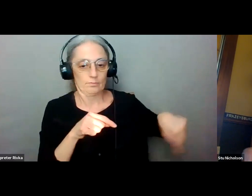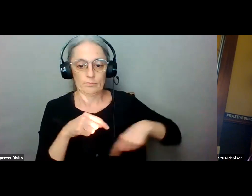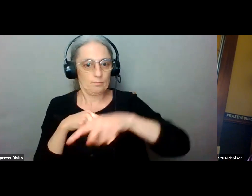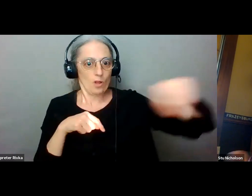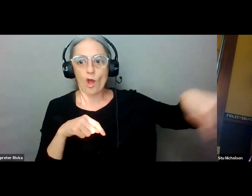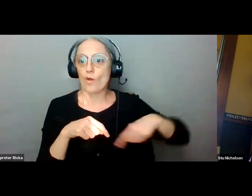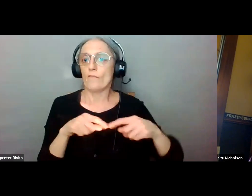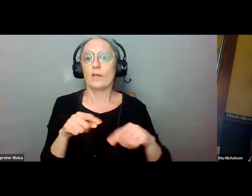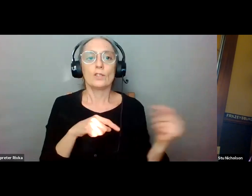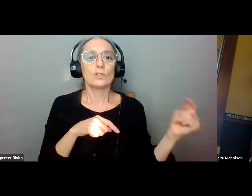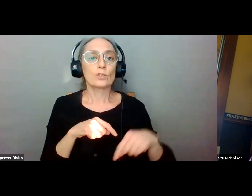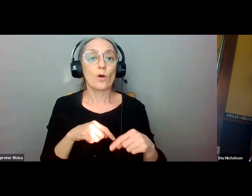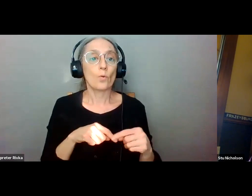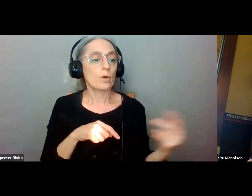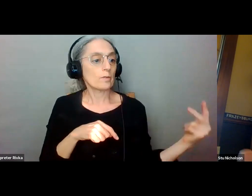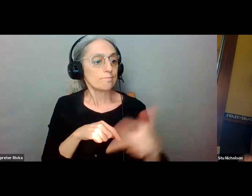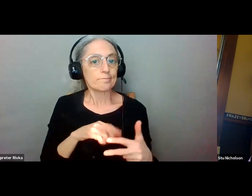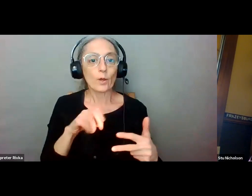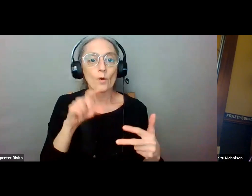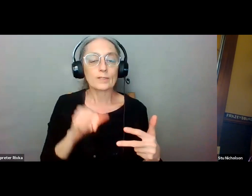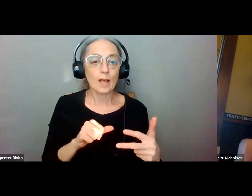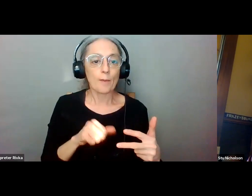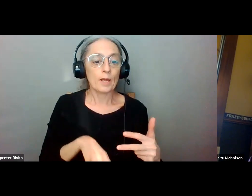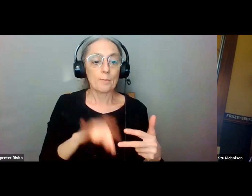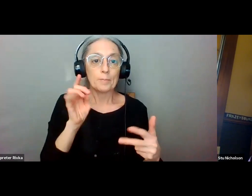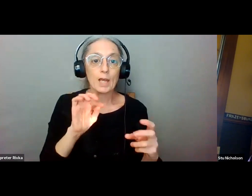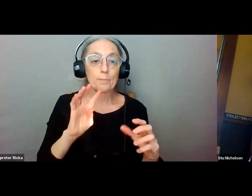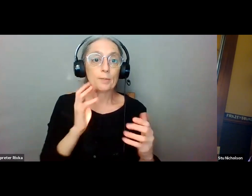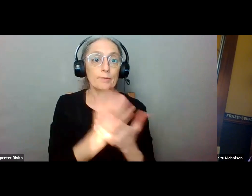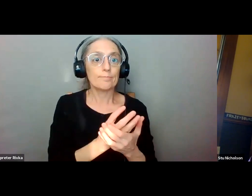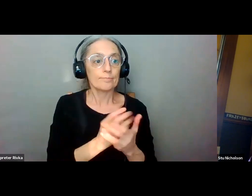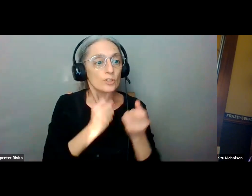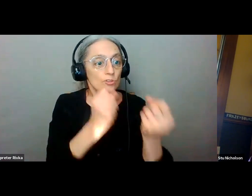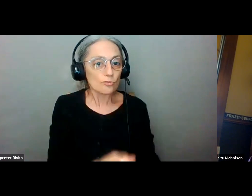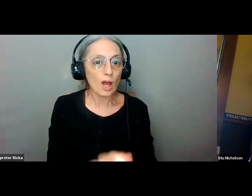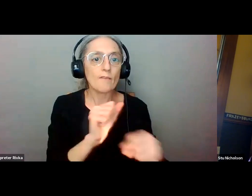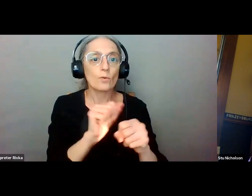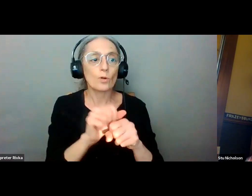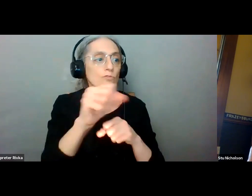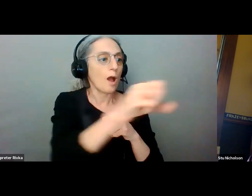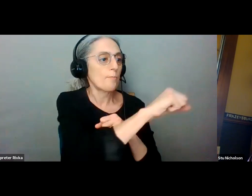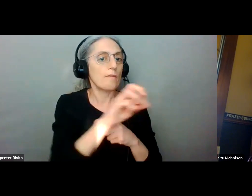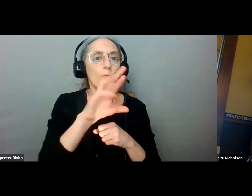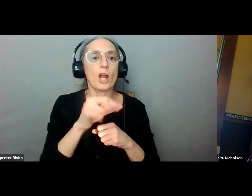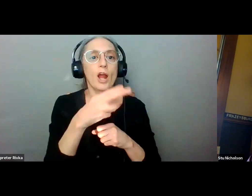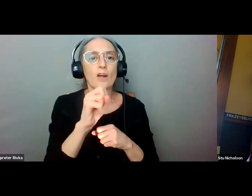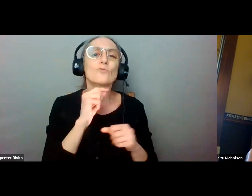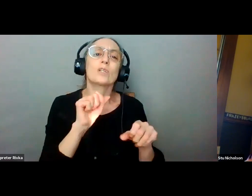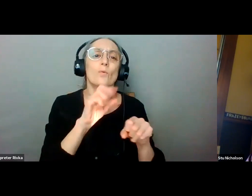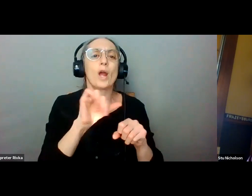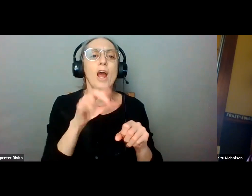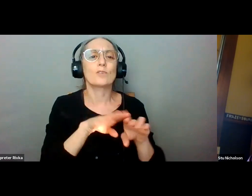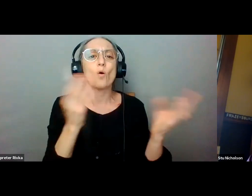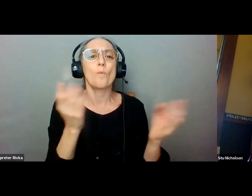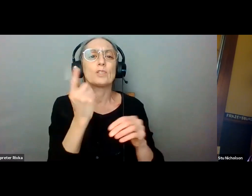pick up or drop off people that are coming in for a shift change because these are usually 24-hour operations so we have